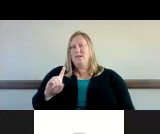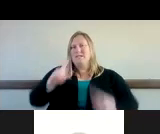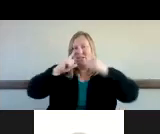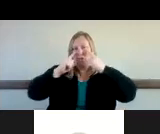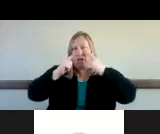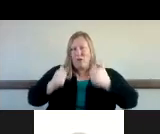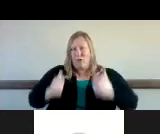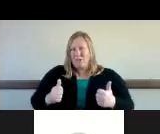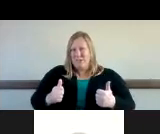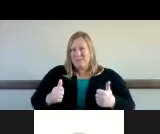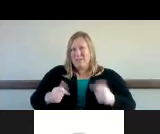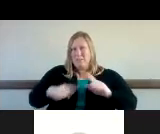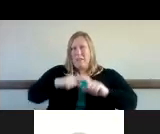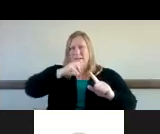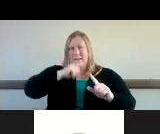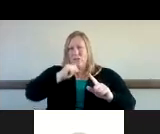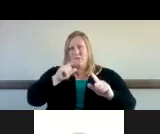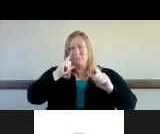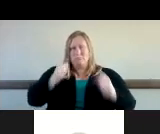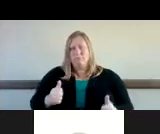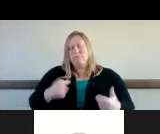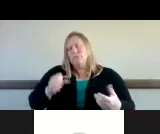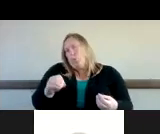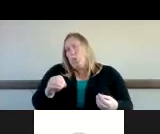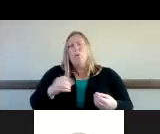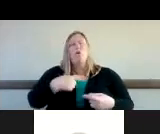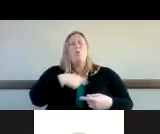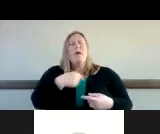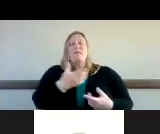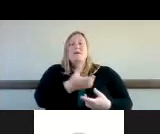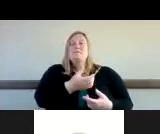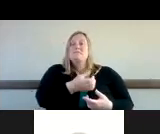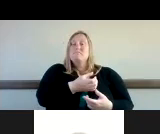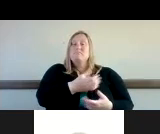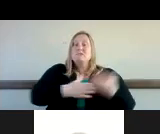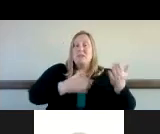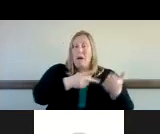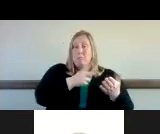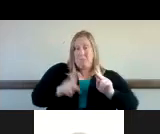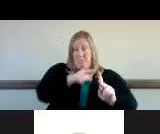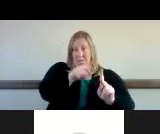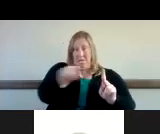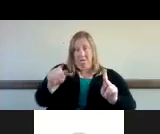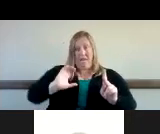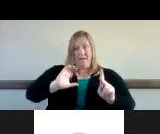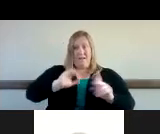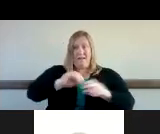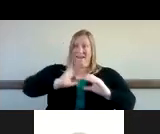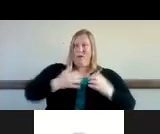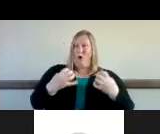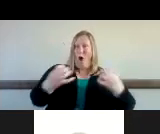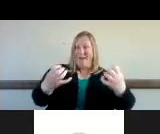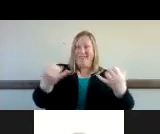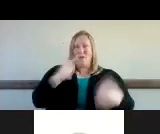so we do have some folks out in our audience that um are identifying some consumers as you guys are presenting